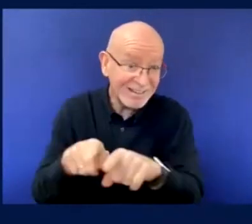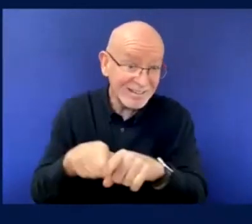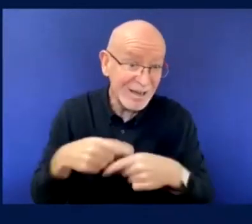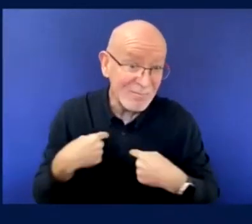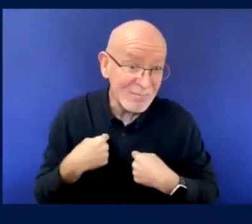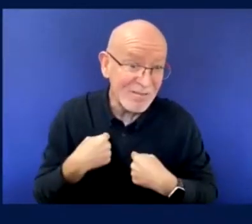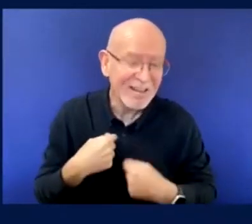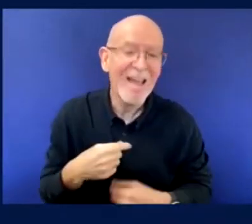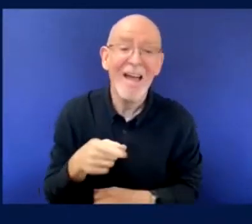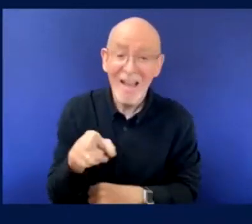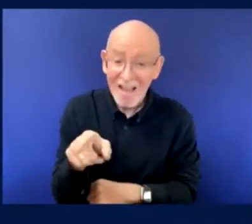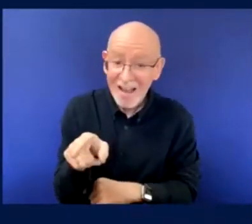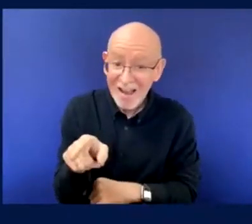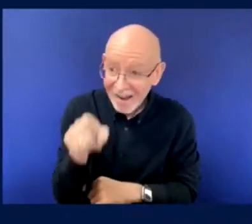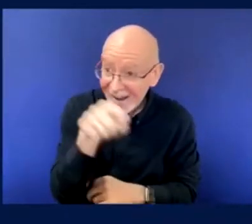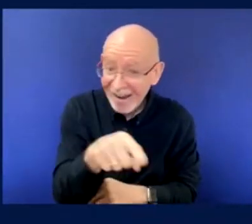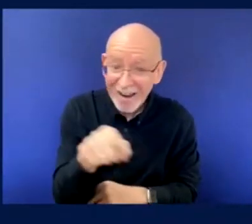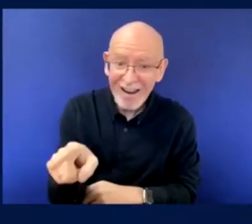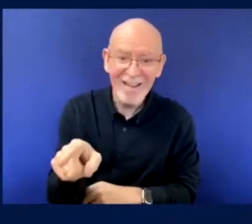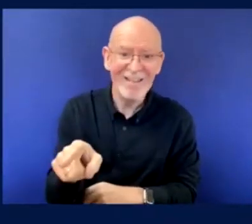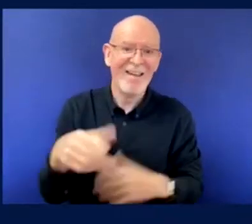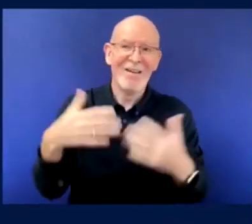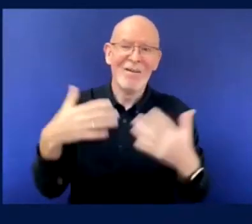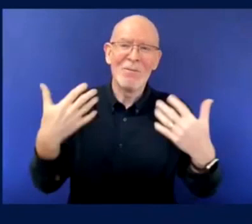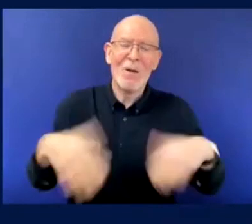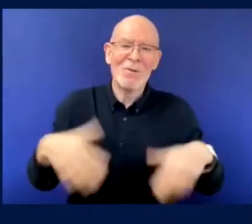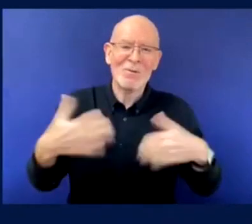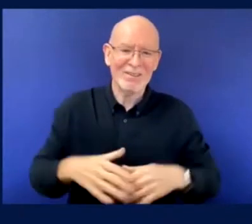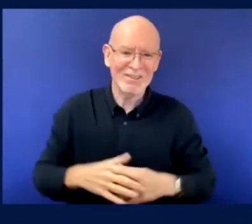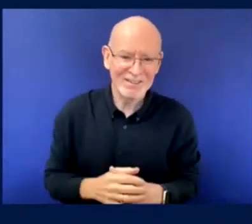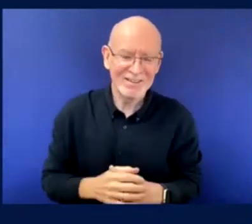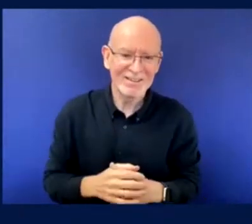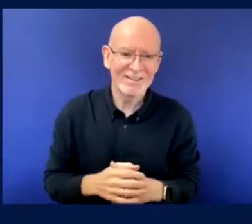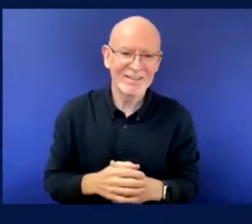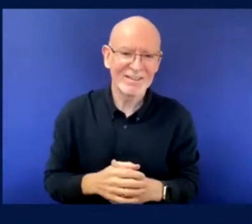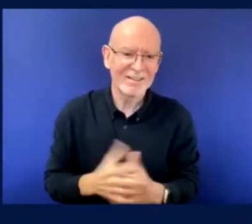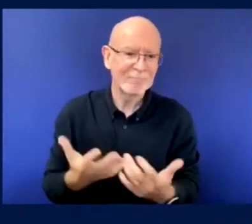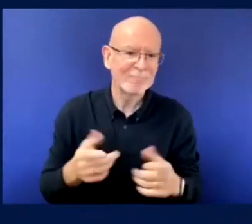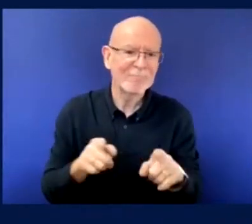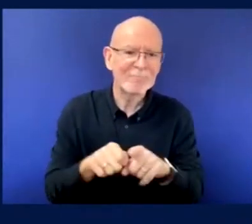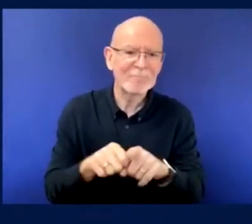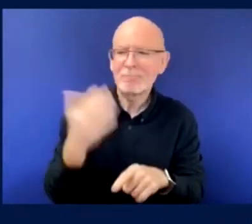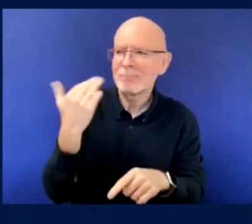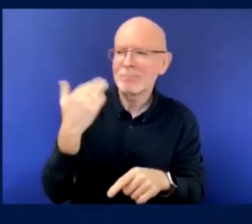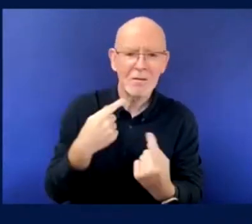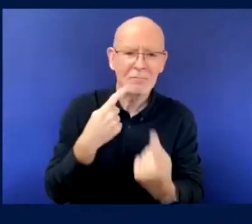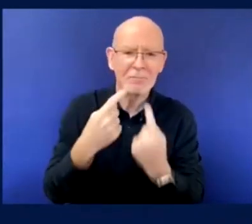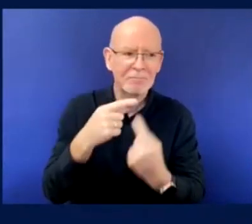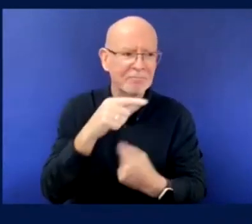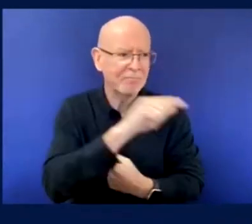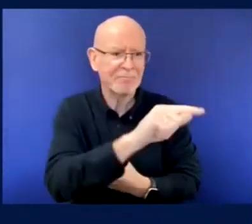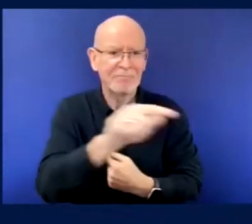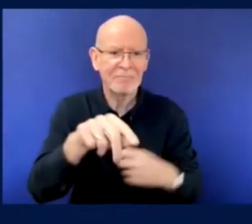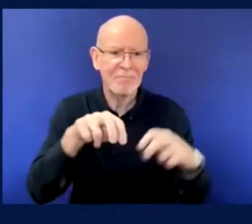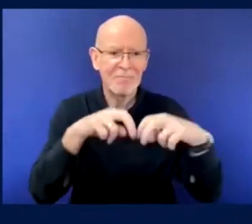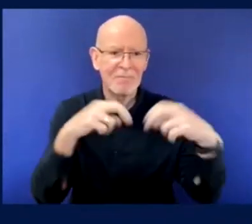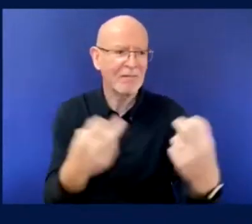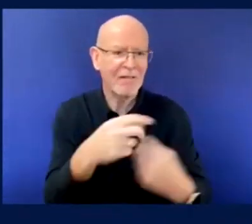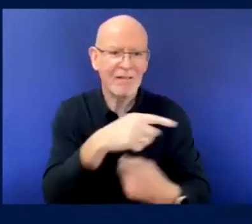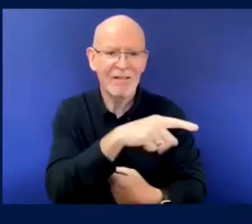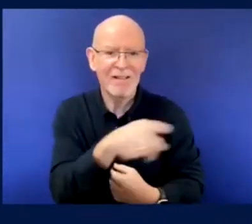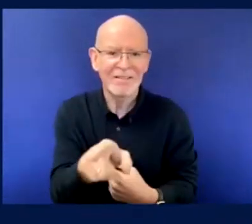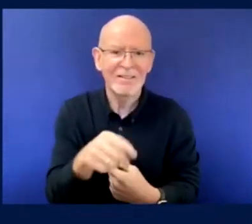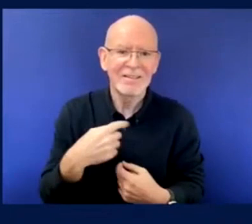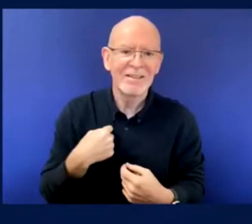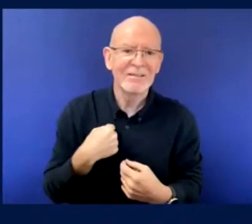going to away matches as a disabled supporter? And I'm, I'm aware that it's not just following Werder Bremen. It's, it's, you know, ground hopping for